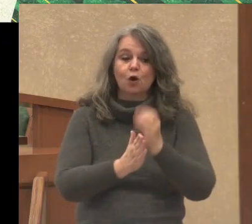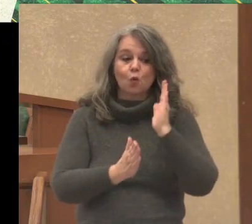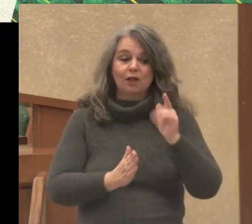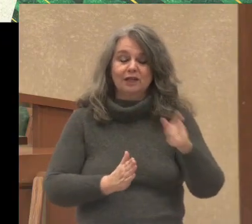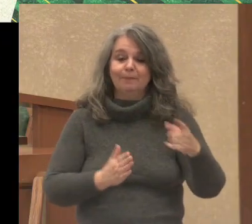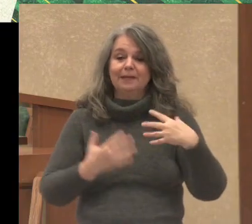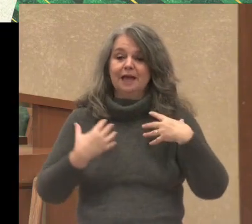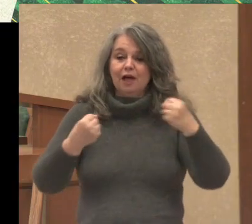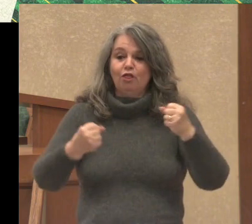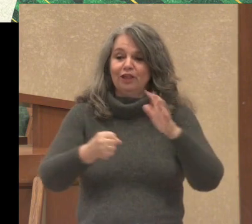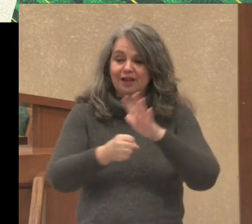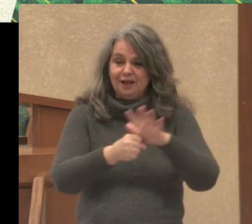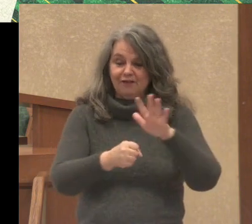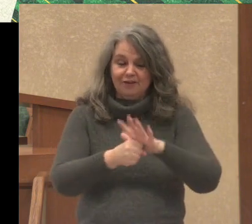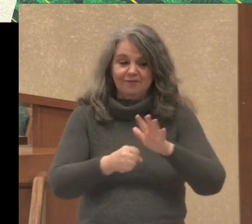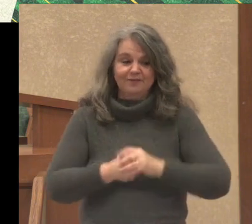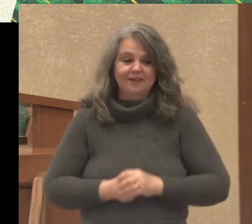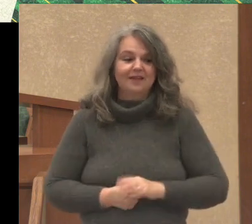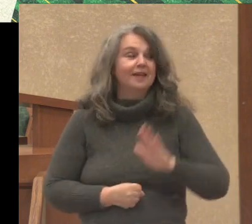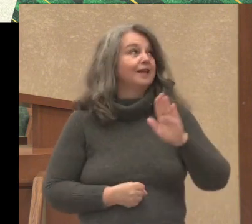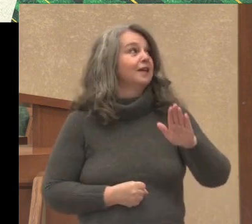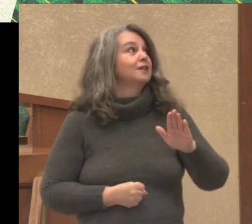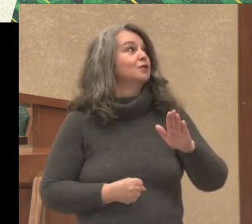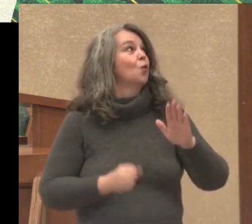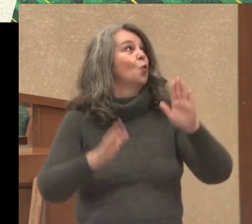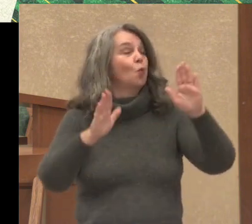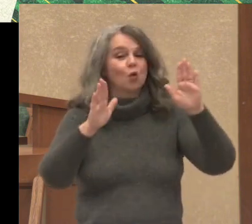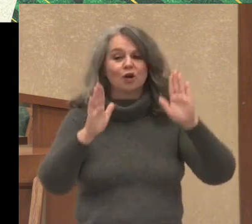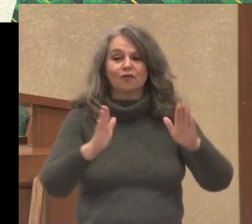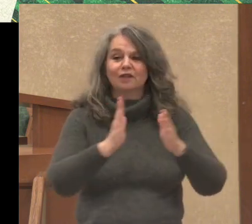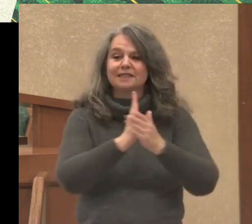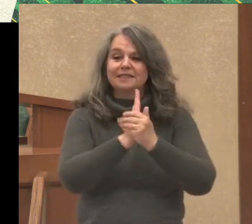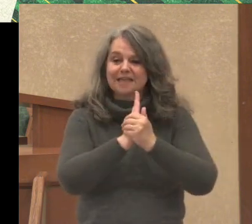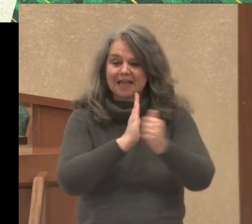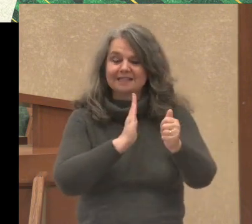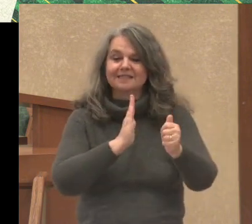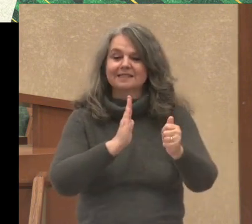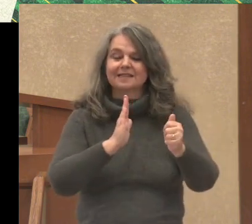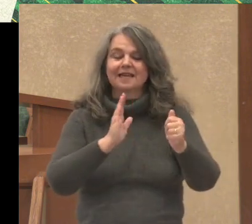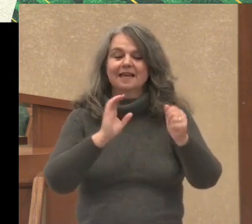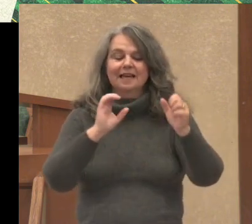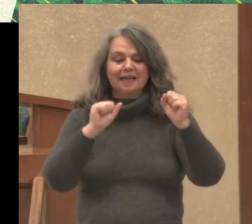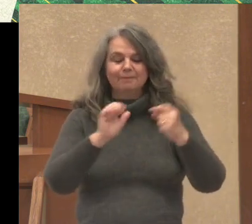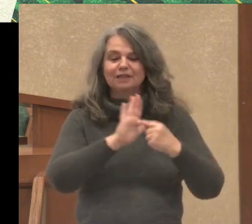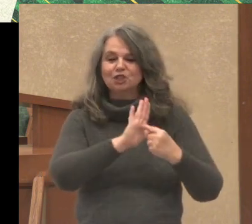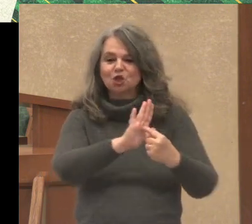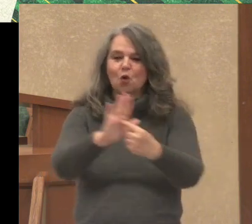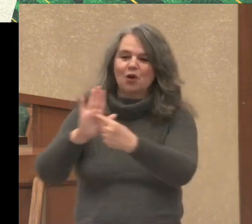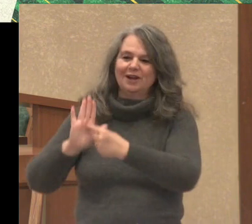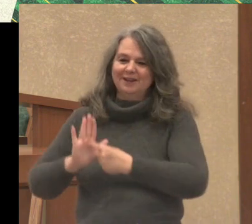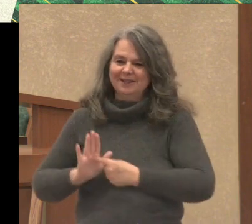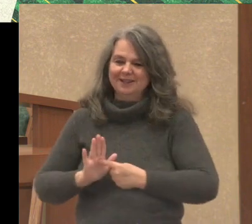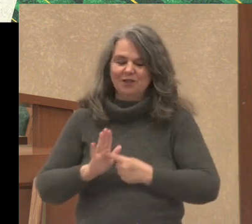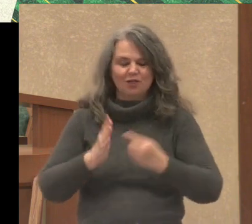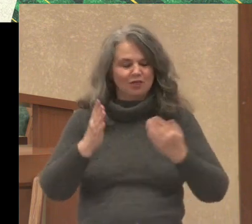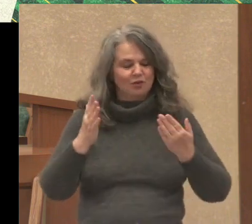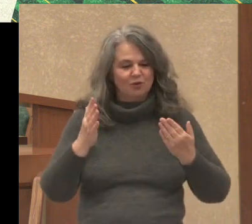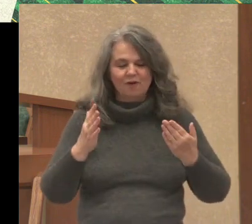healthy enough so that his wonderful talents can finally be on display through an entire season?